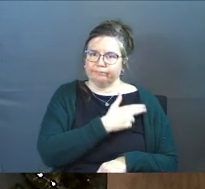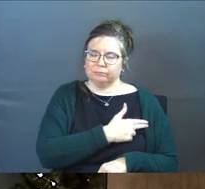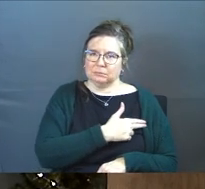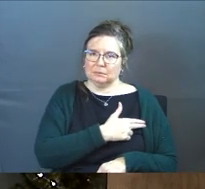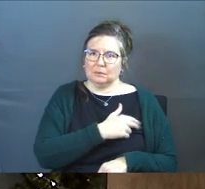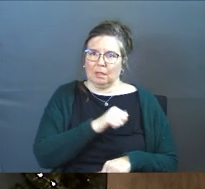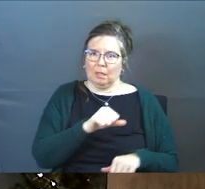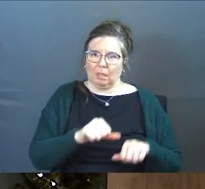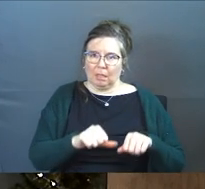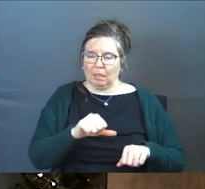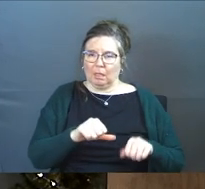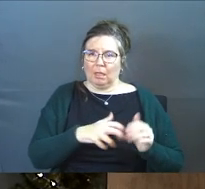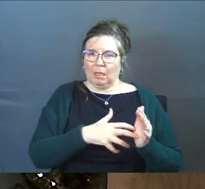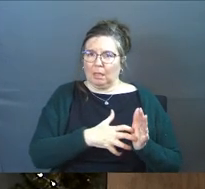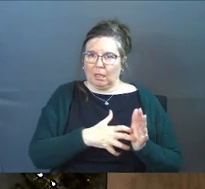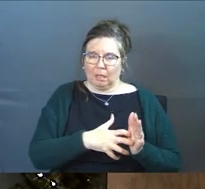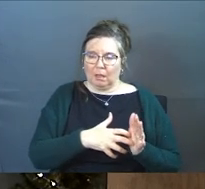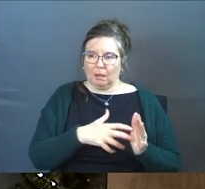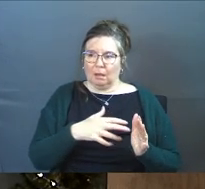vulnerable